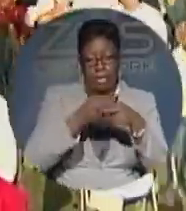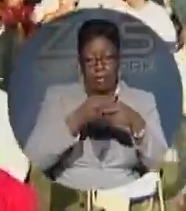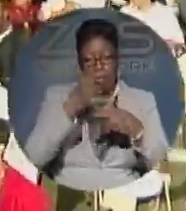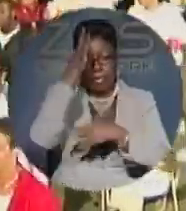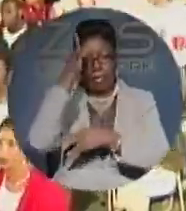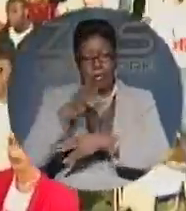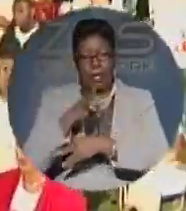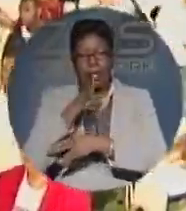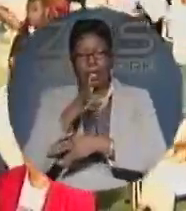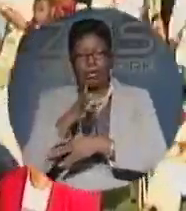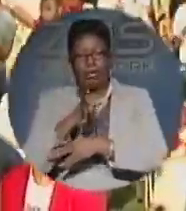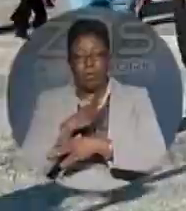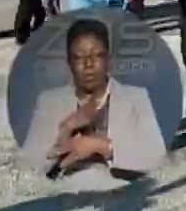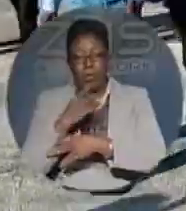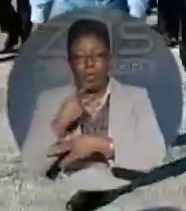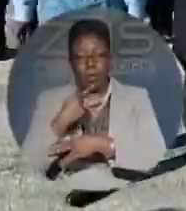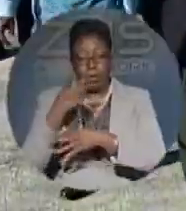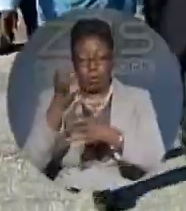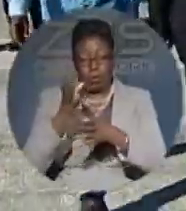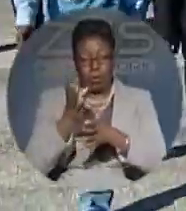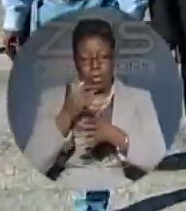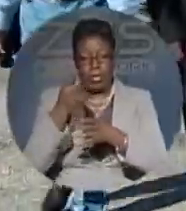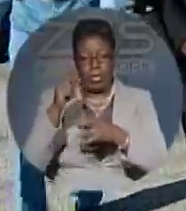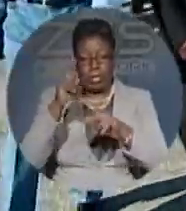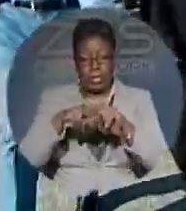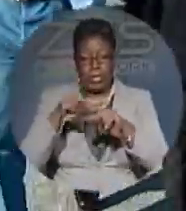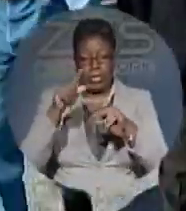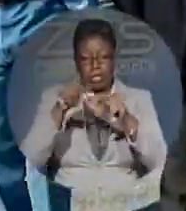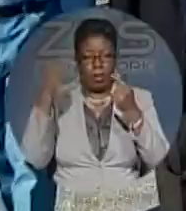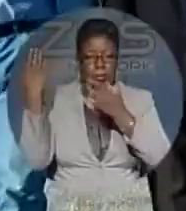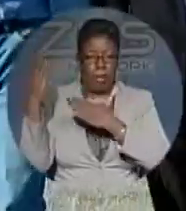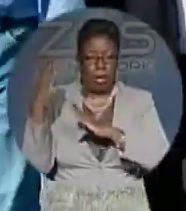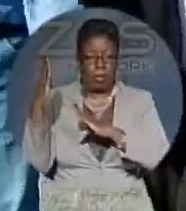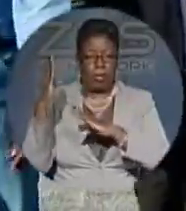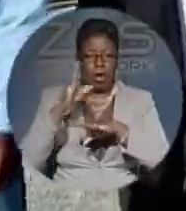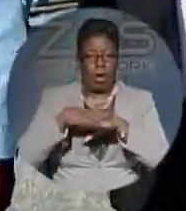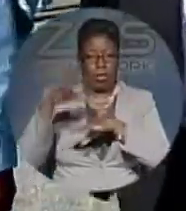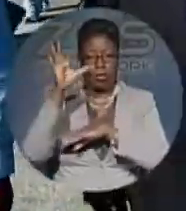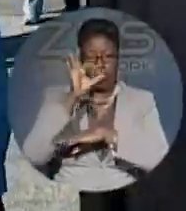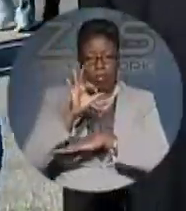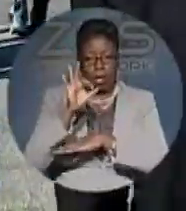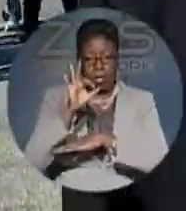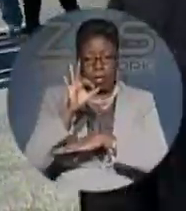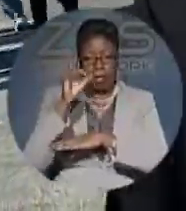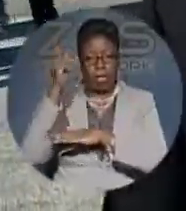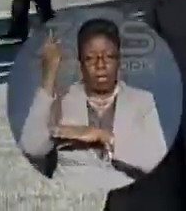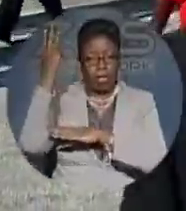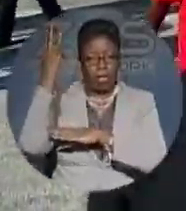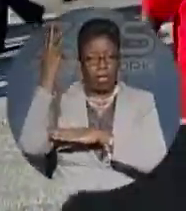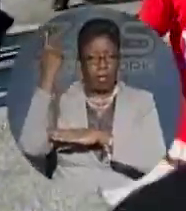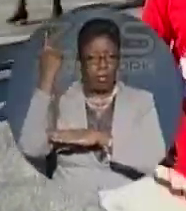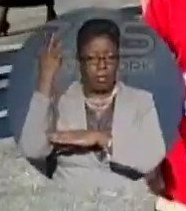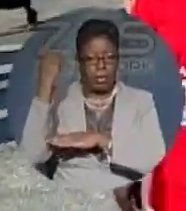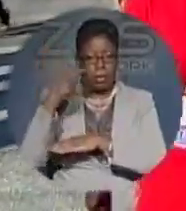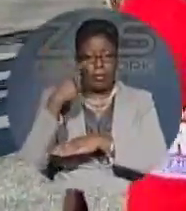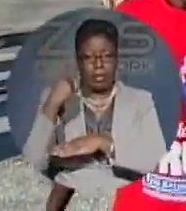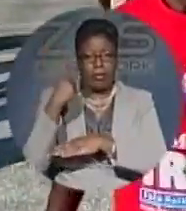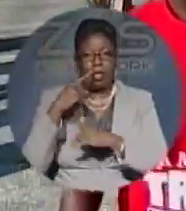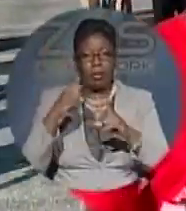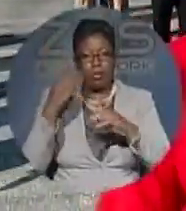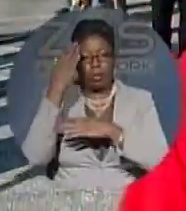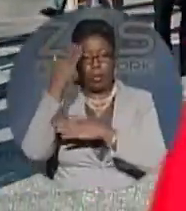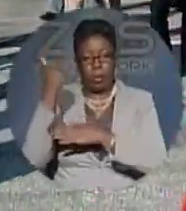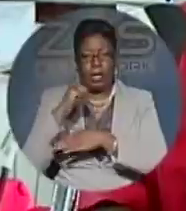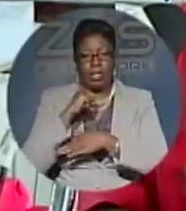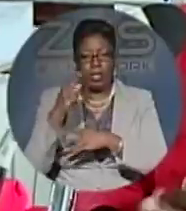seats in Grand Bahama on Sunday. While in Eluther on Friday, Prime Minister Ingram gave this reason why no announcement before now. We've got one